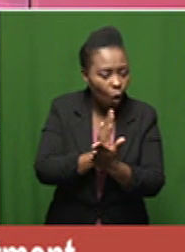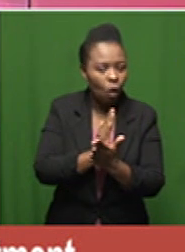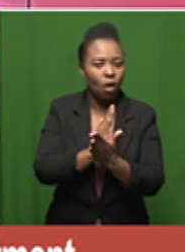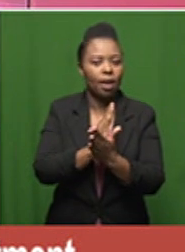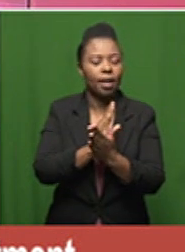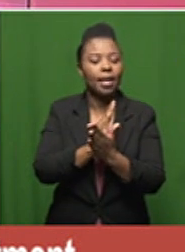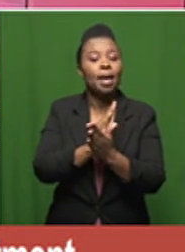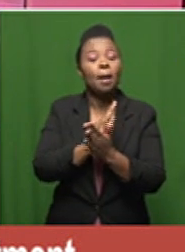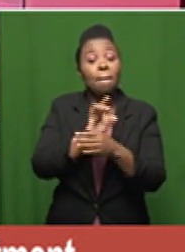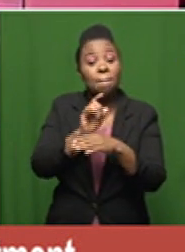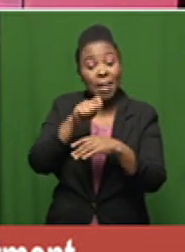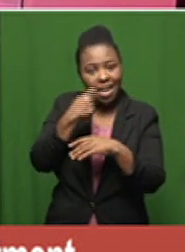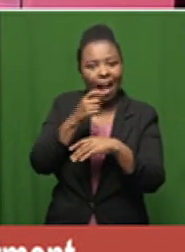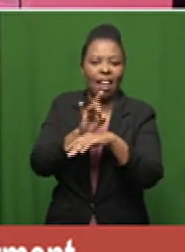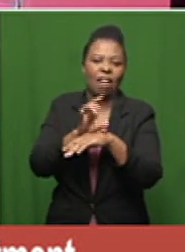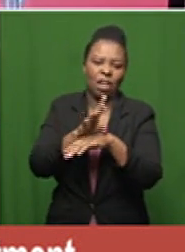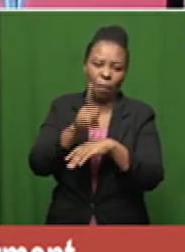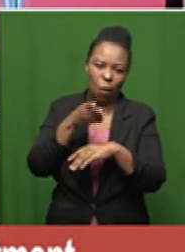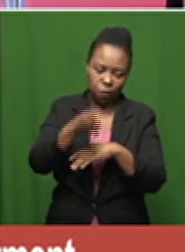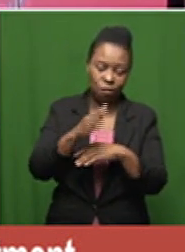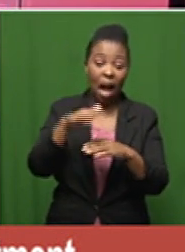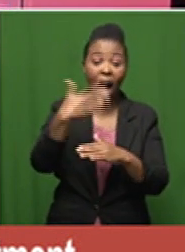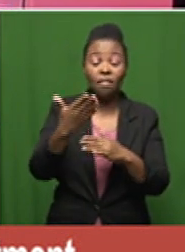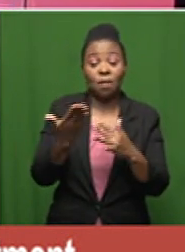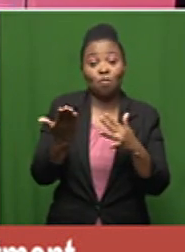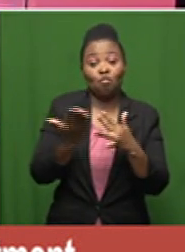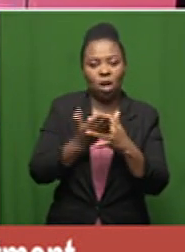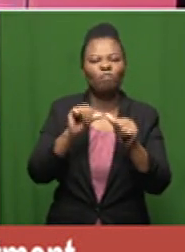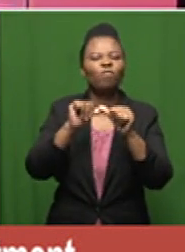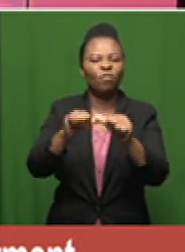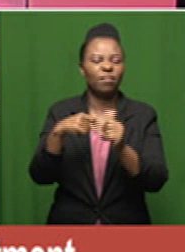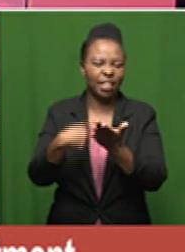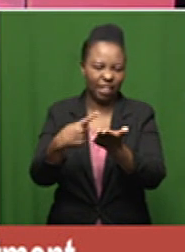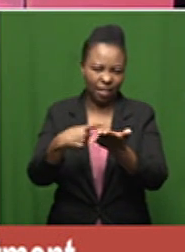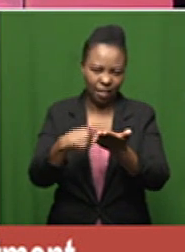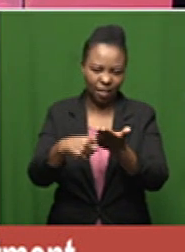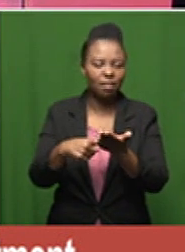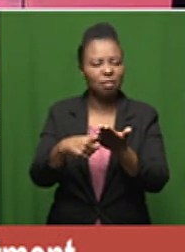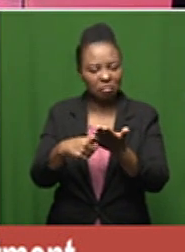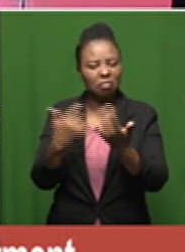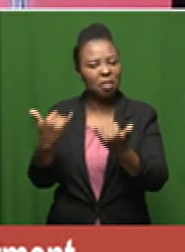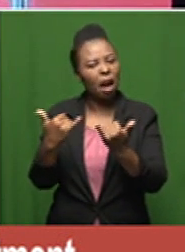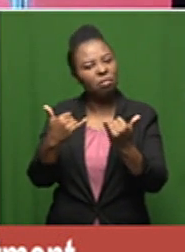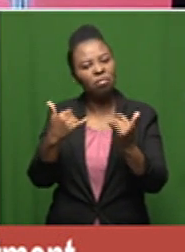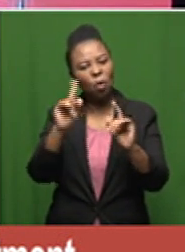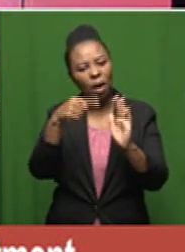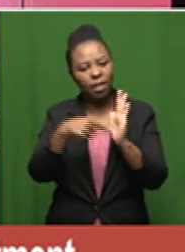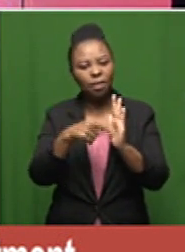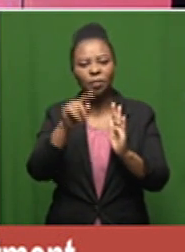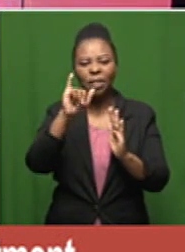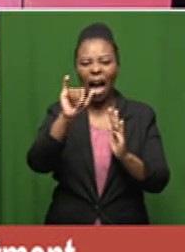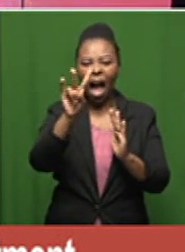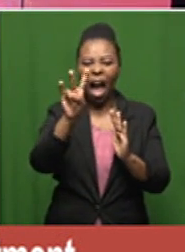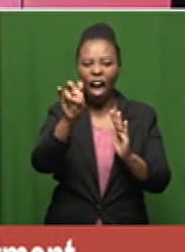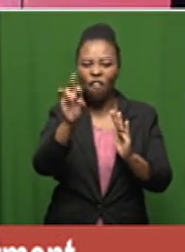is a part of that story now after the break we continue with our discussion and we take a look at ivermectin